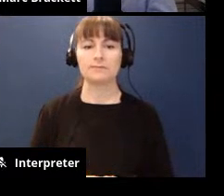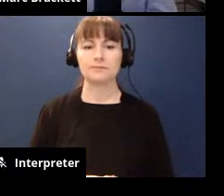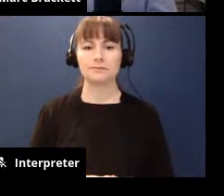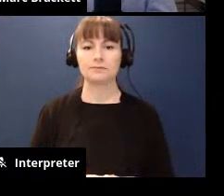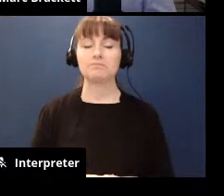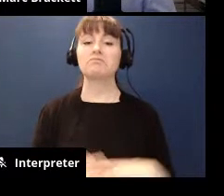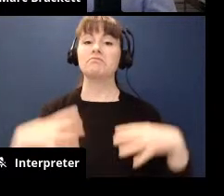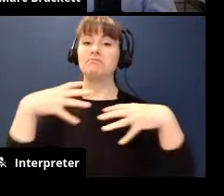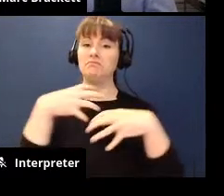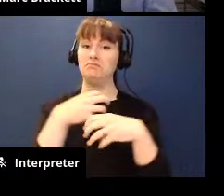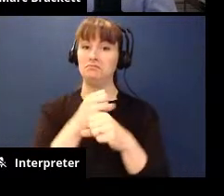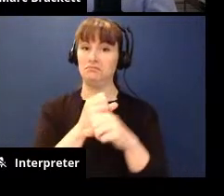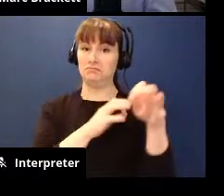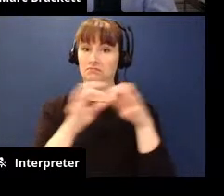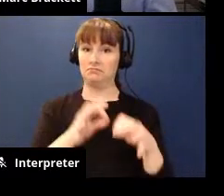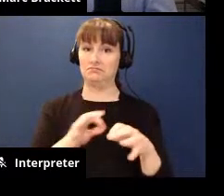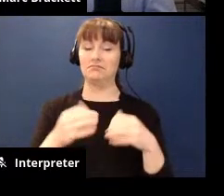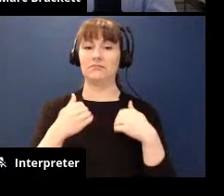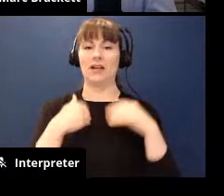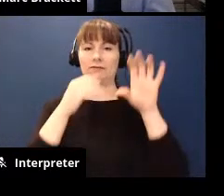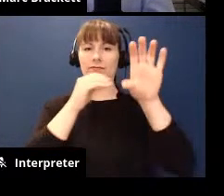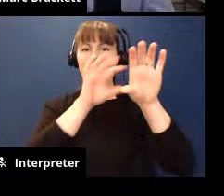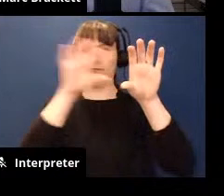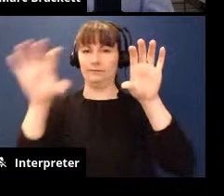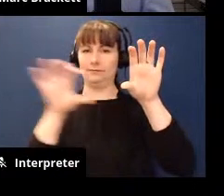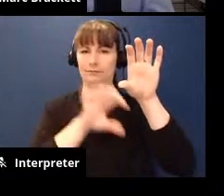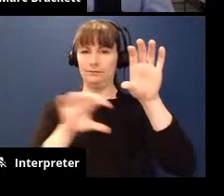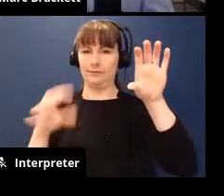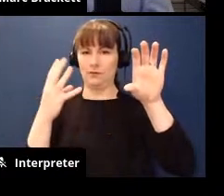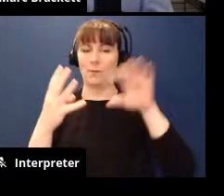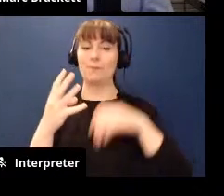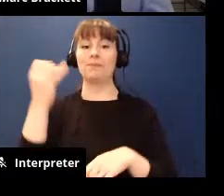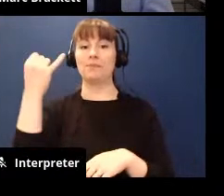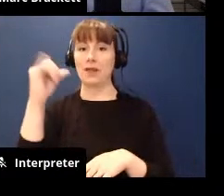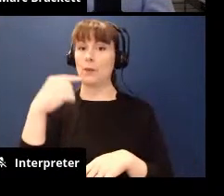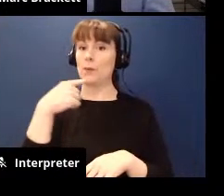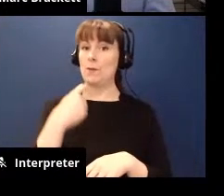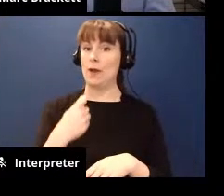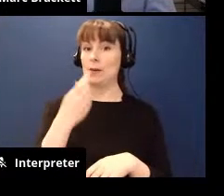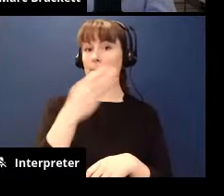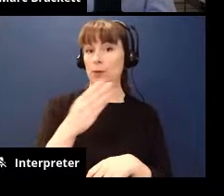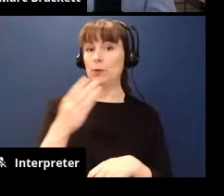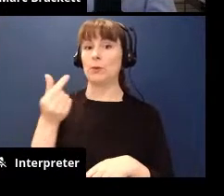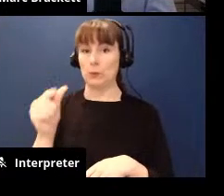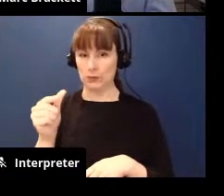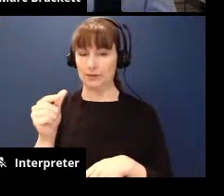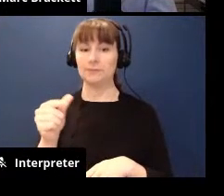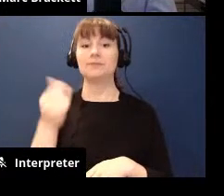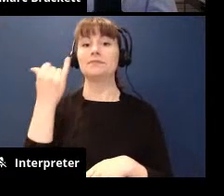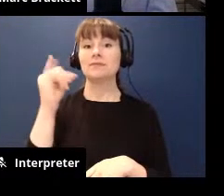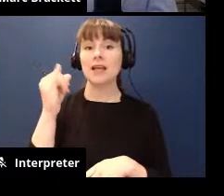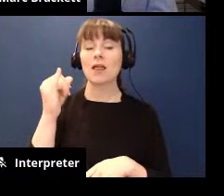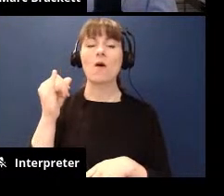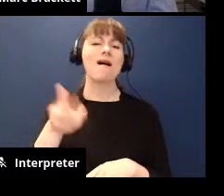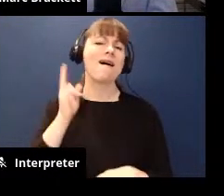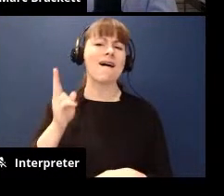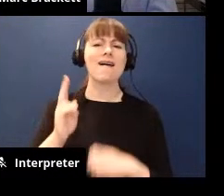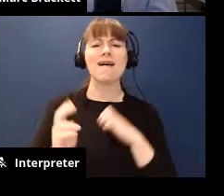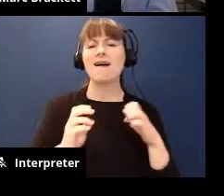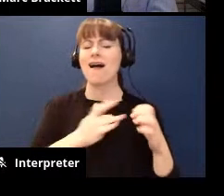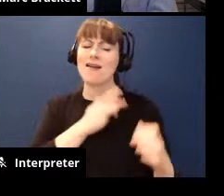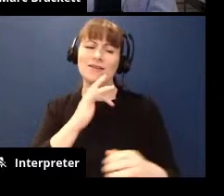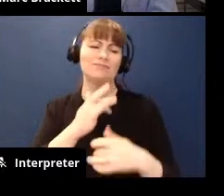briefly we've got these four quadrants so we've got yellow red blue and green so yellow high energy pleasant